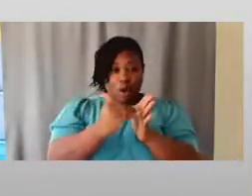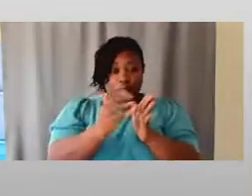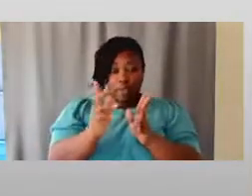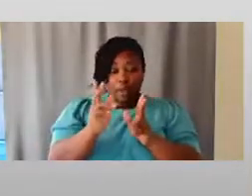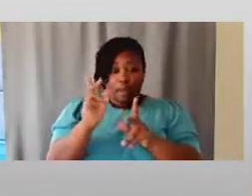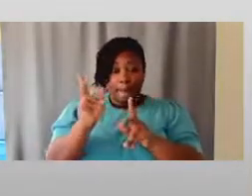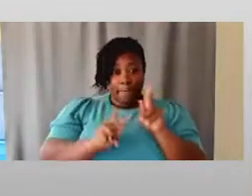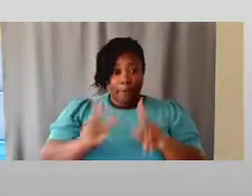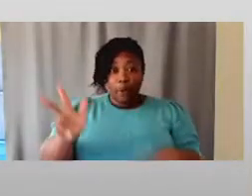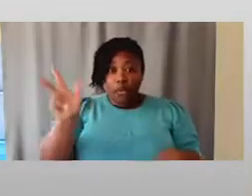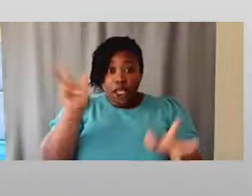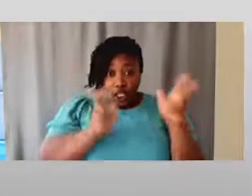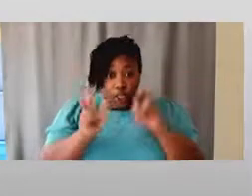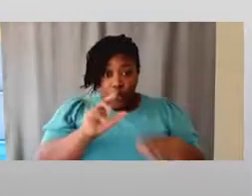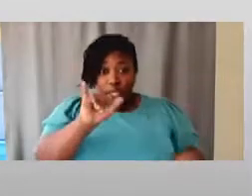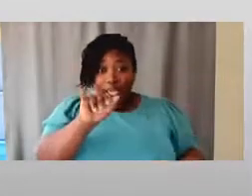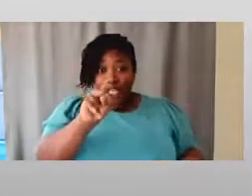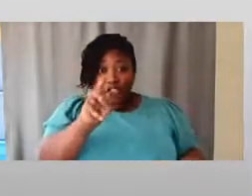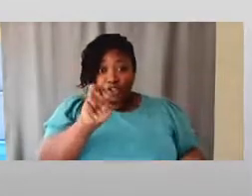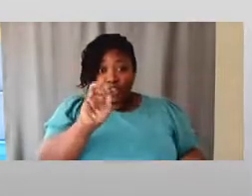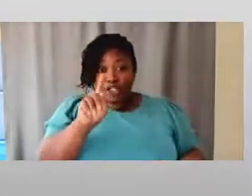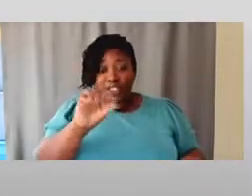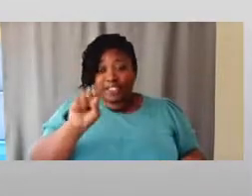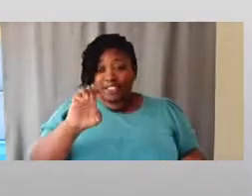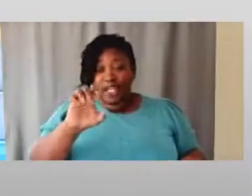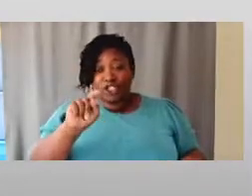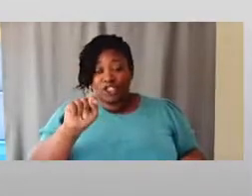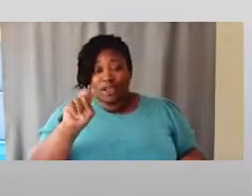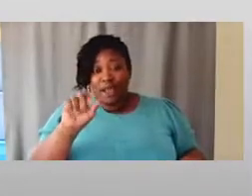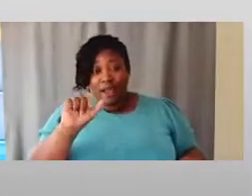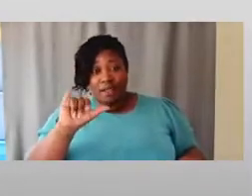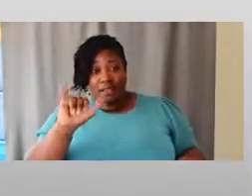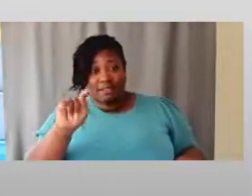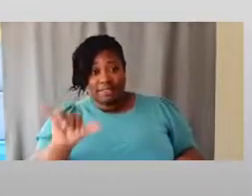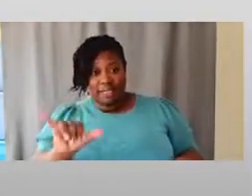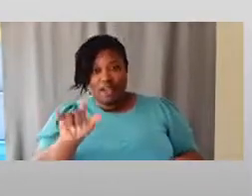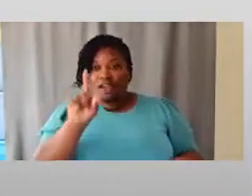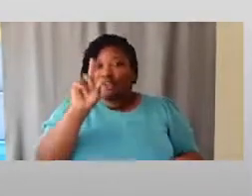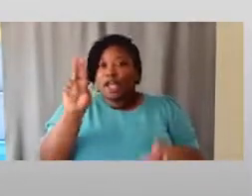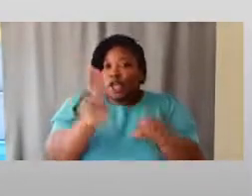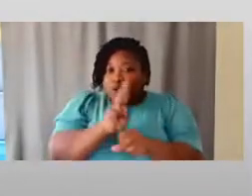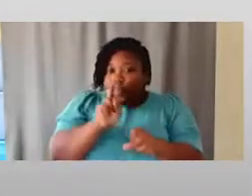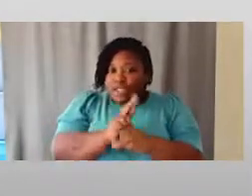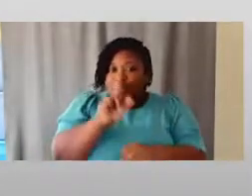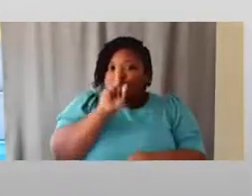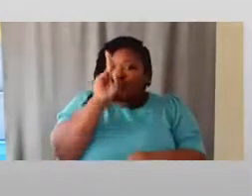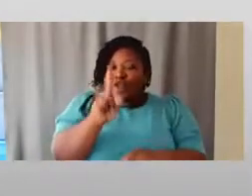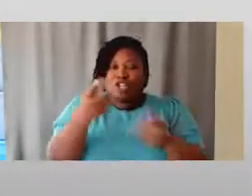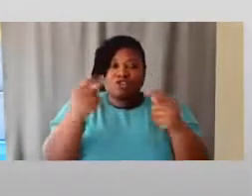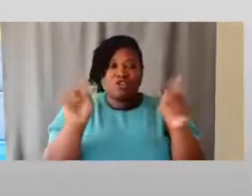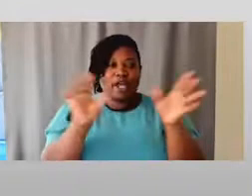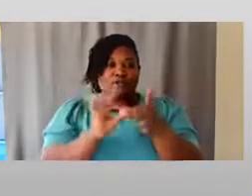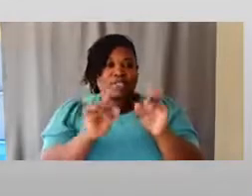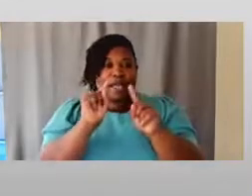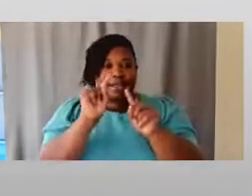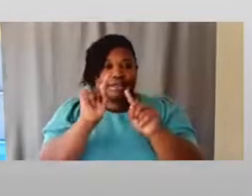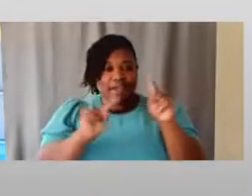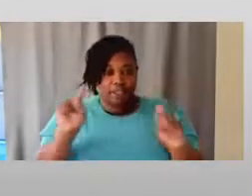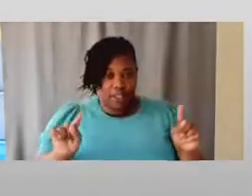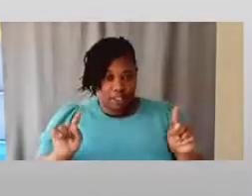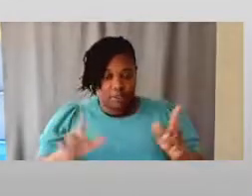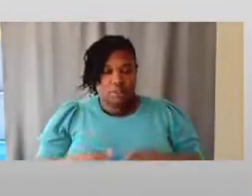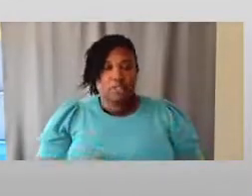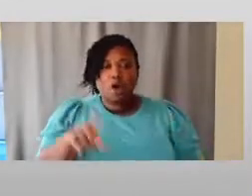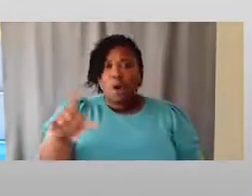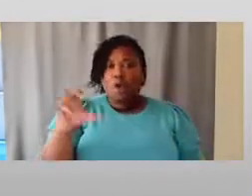intersectionality, they use it really when they're trying to say diversity, right? They're saying, oh, well, you've got multiple identity groups